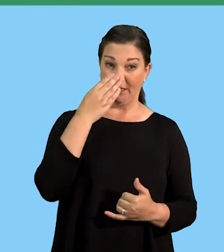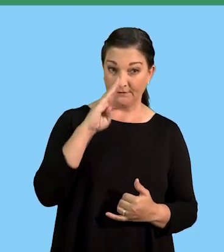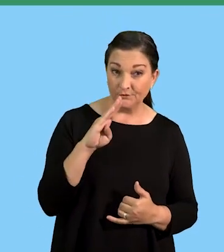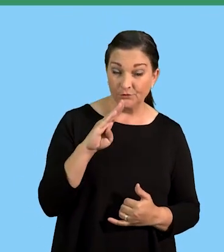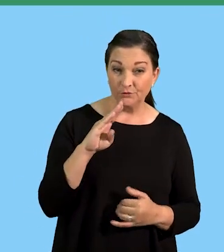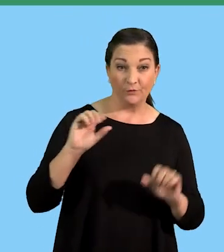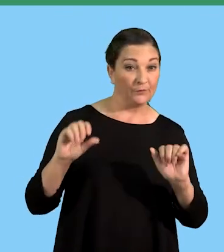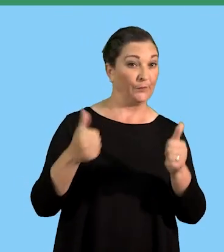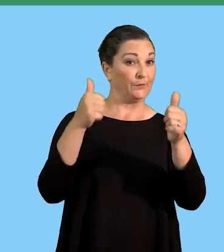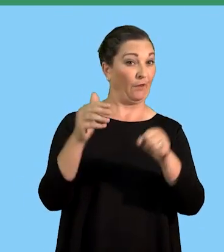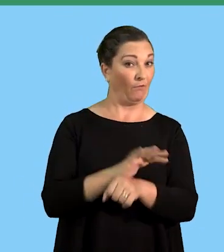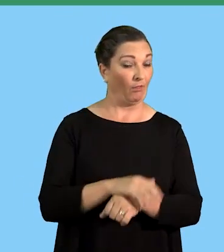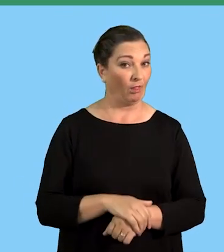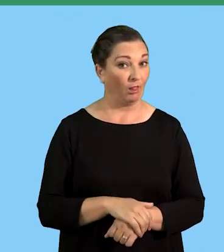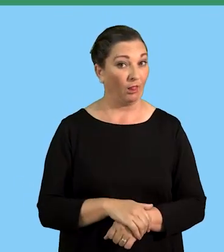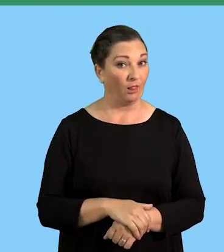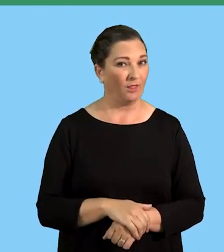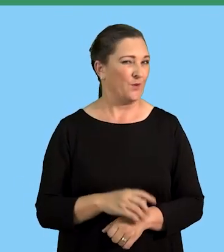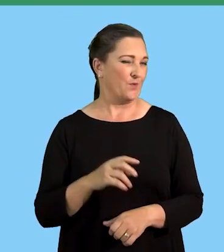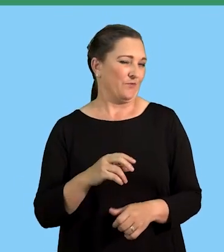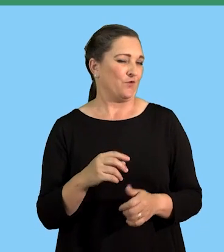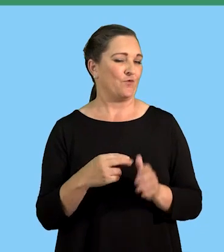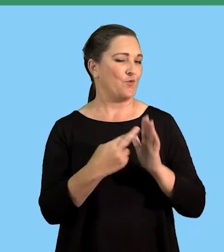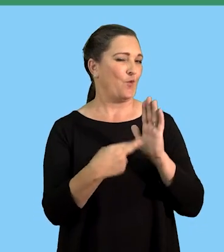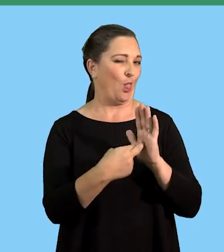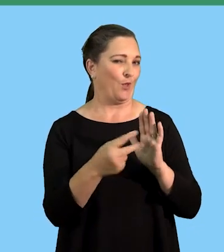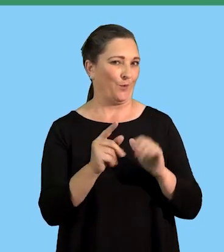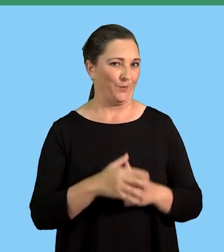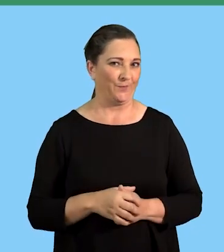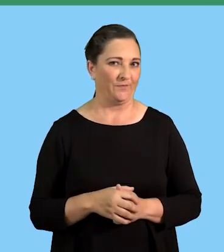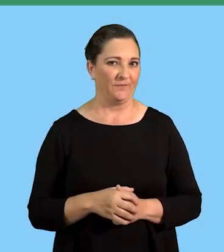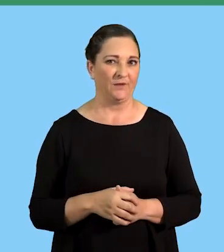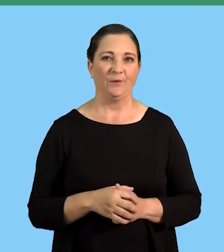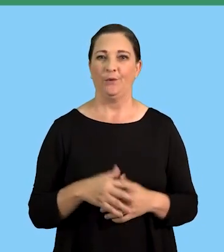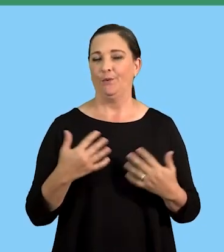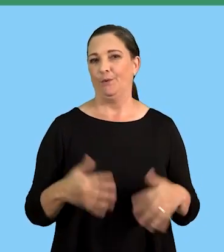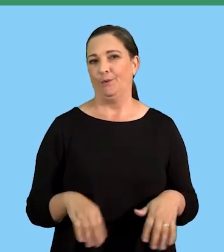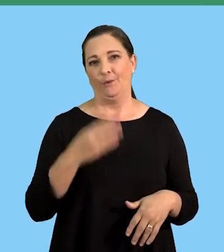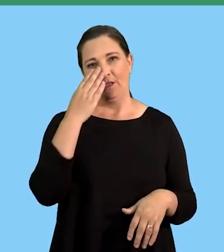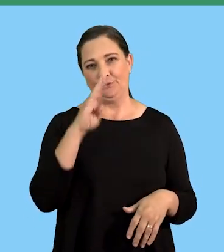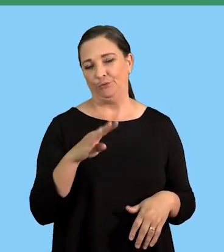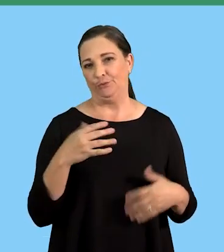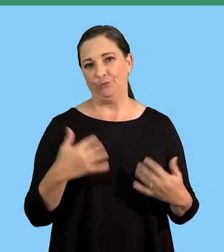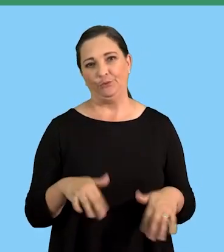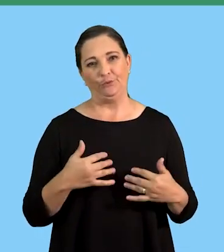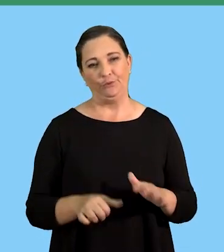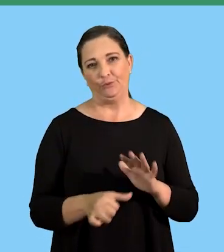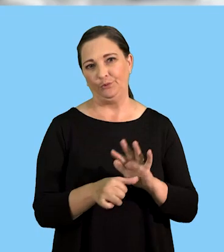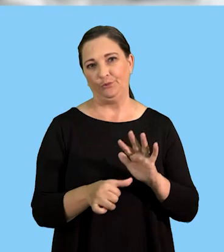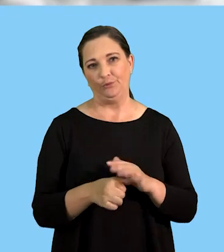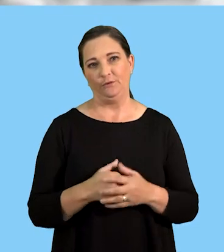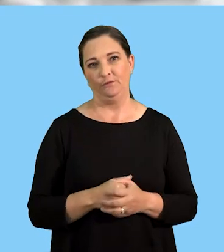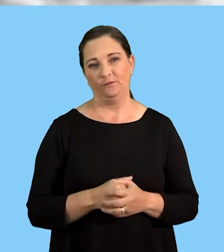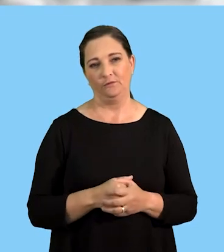in successful leadership, what is the role there? The attitude is very key. This is the